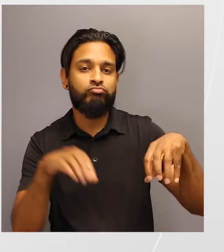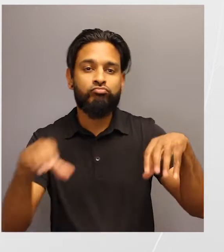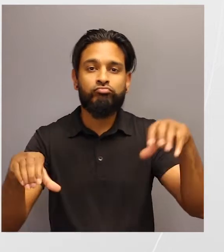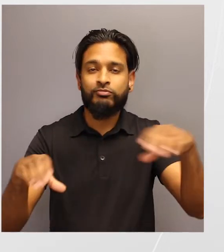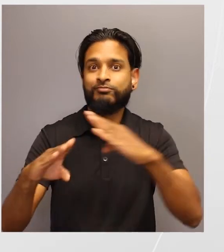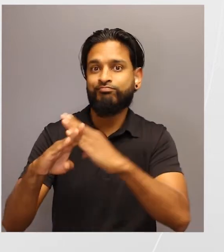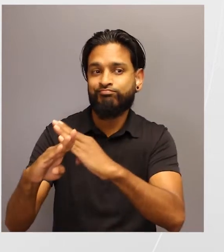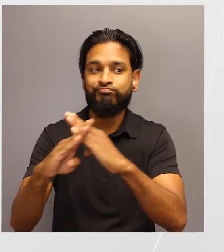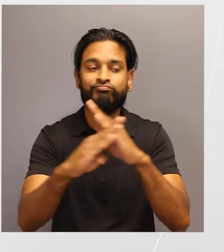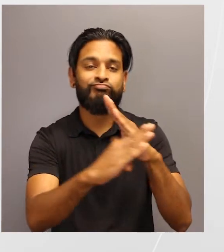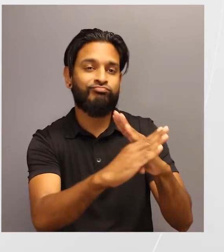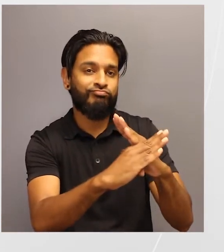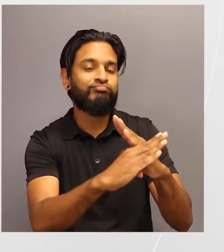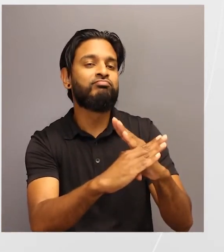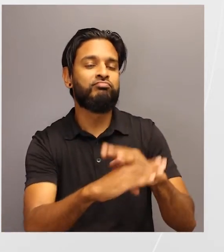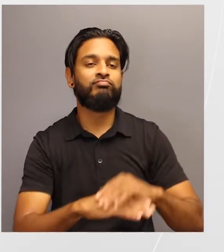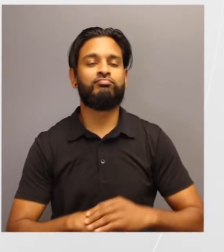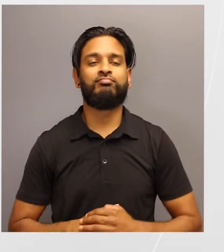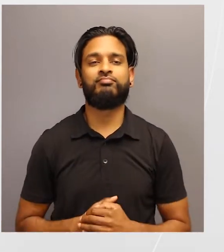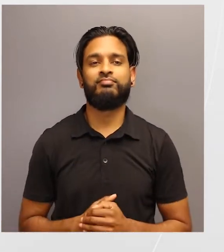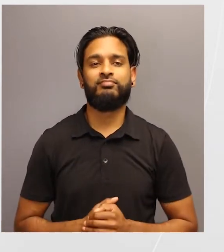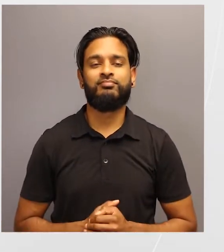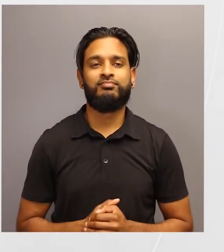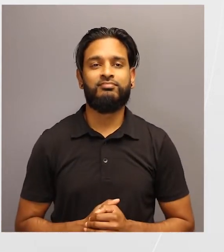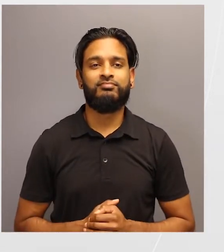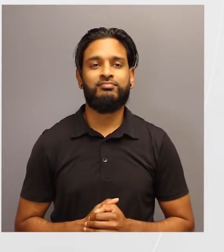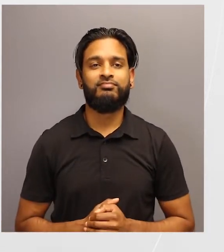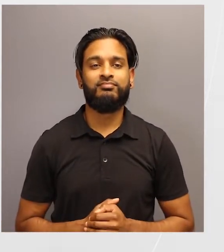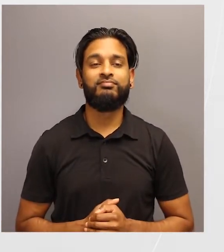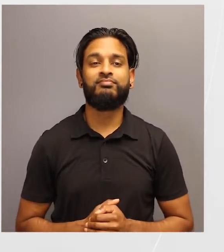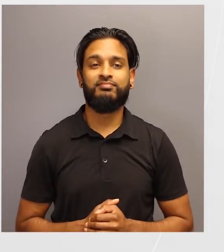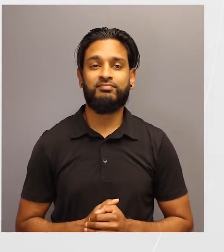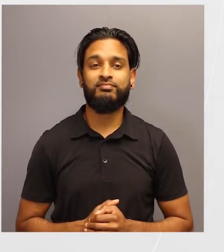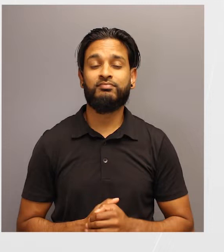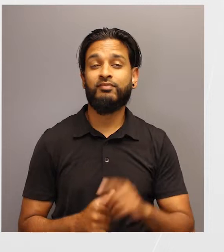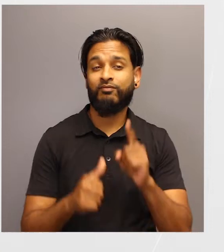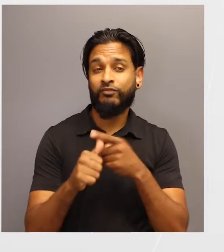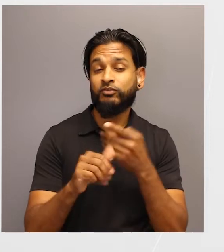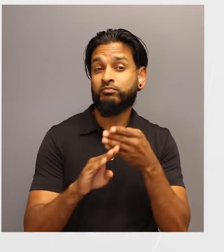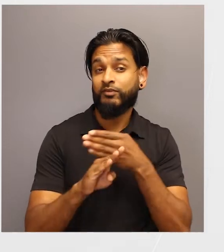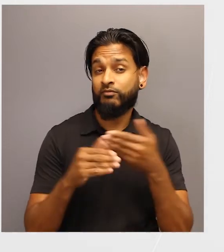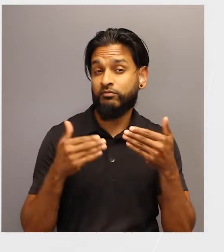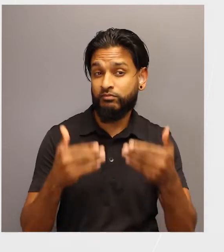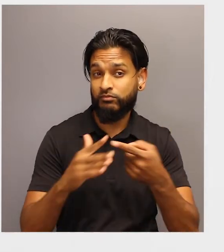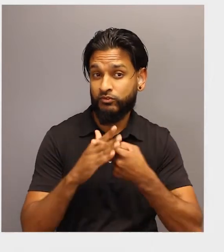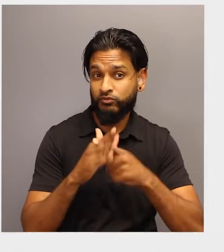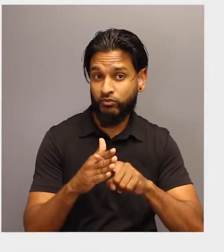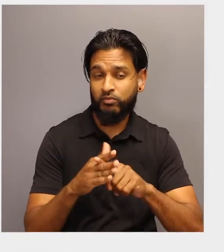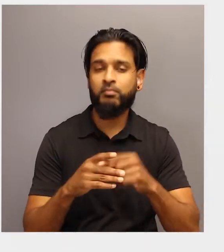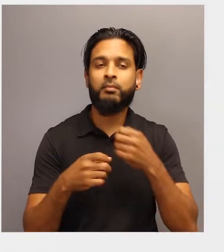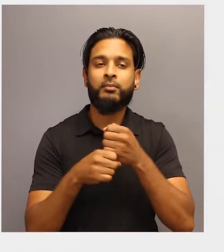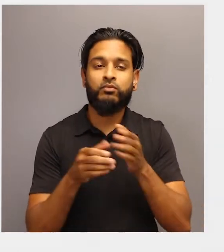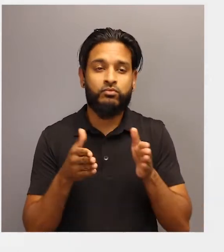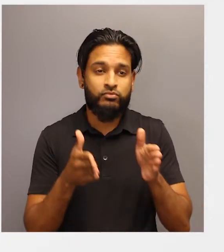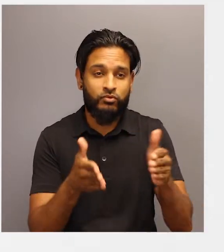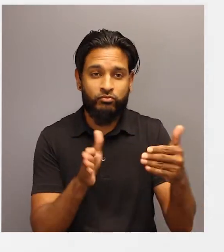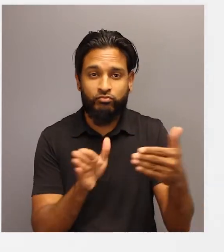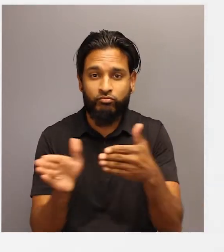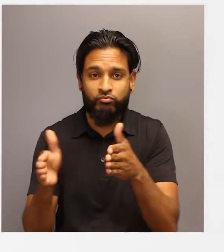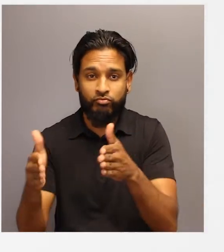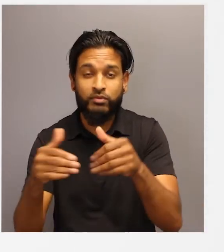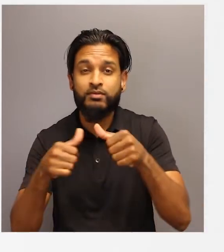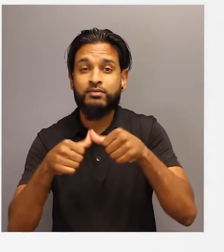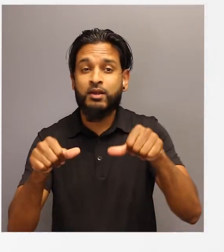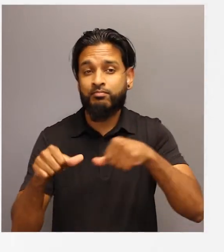samples for them to pick up. Before you begin with your students, create a course with painter's tape, rock samples and